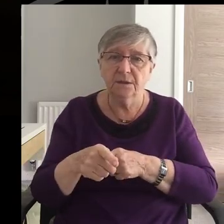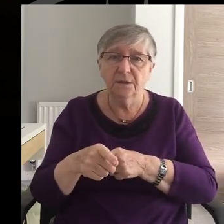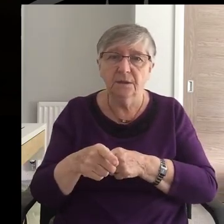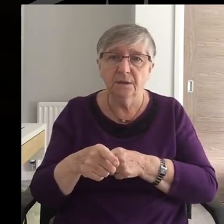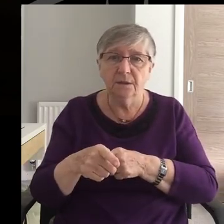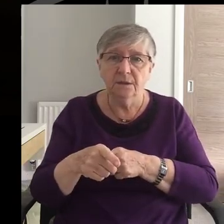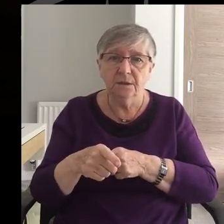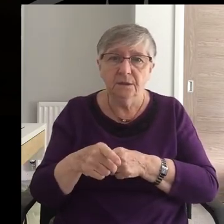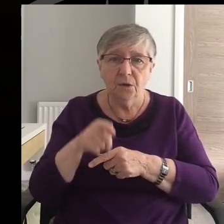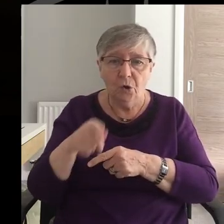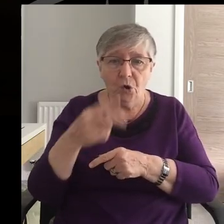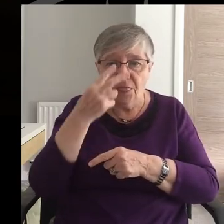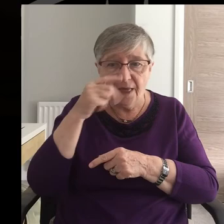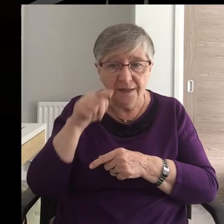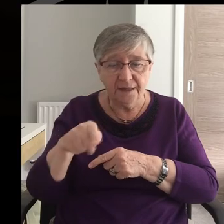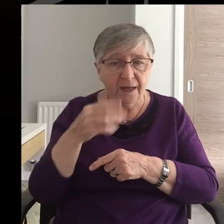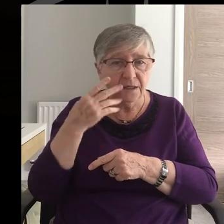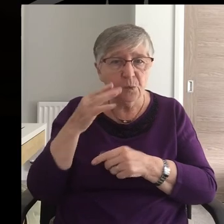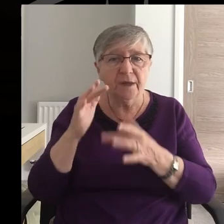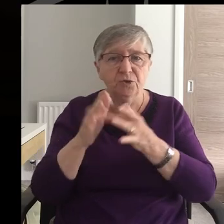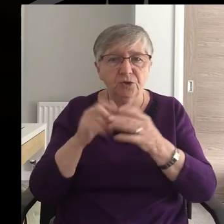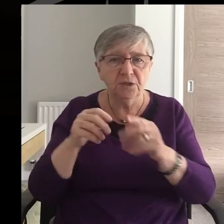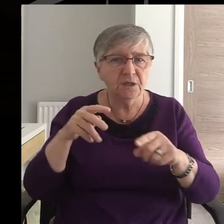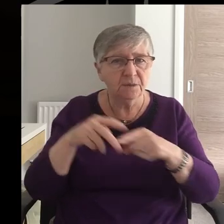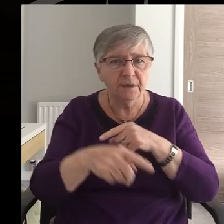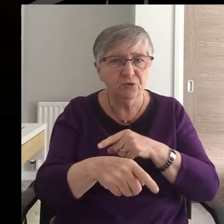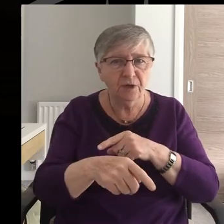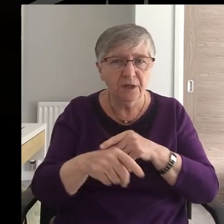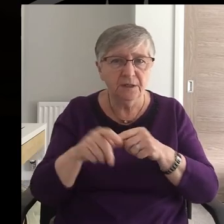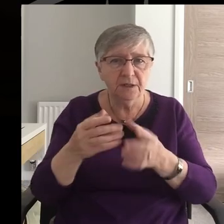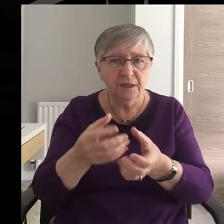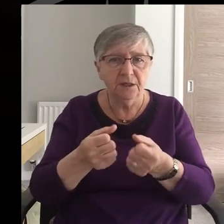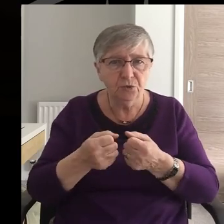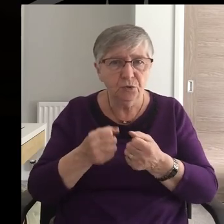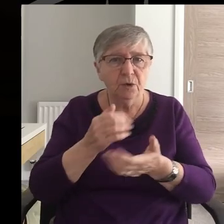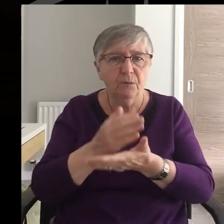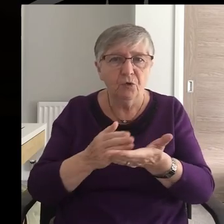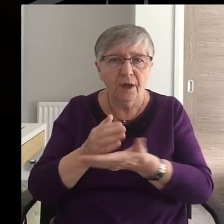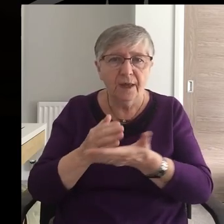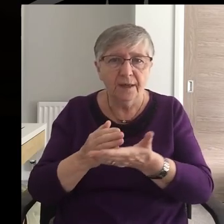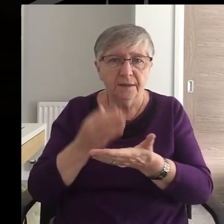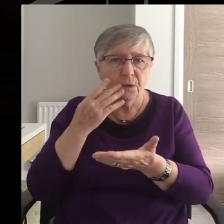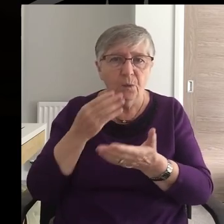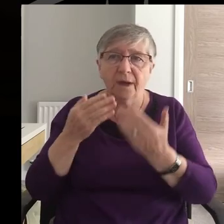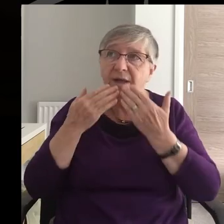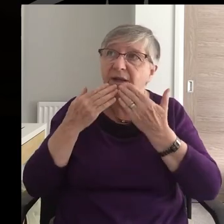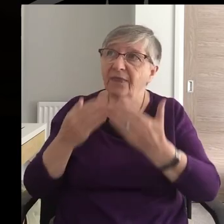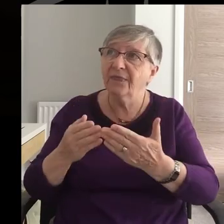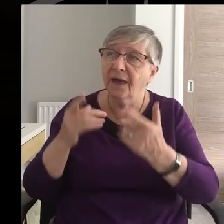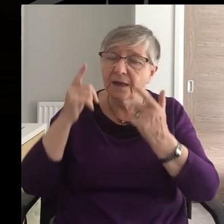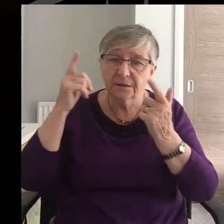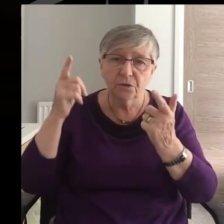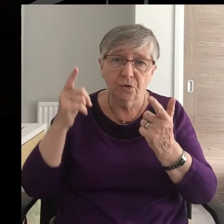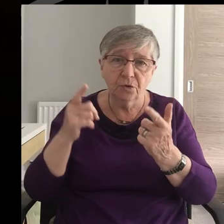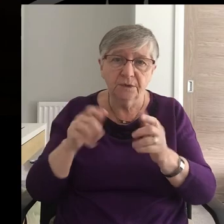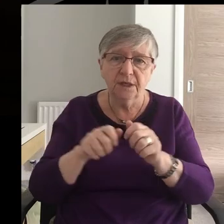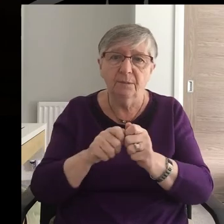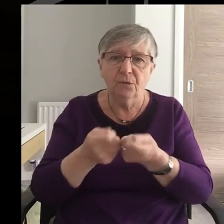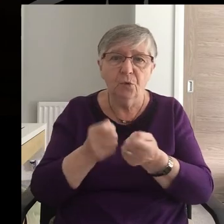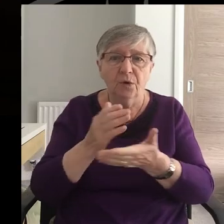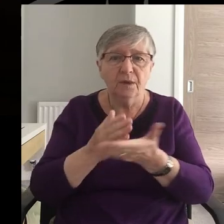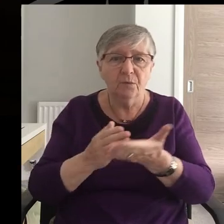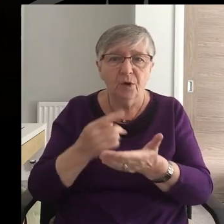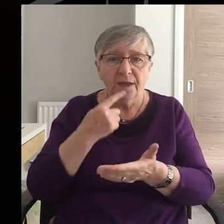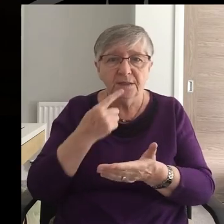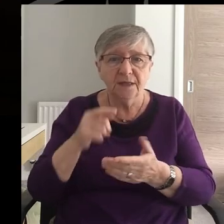Who on the night In which he was betrayed He took bread And when he'd given thanks For it He broke it